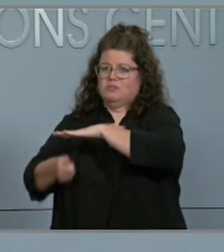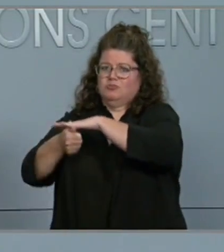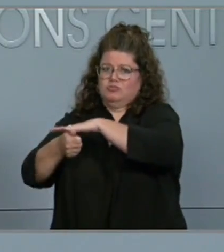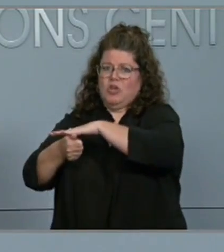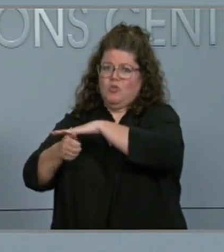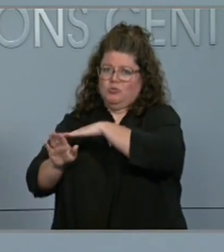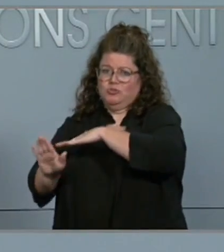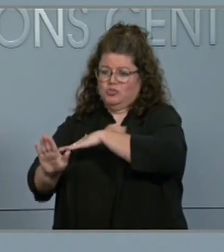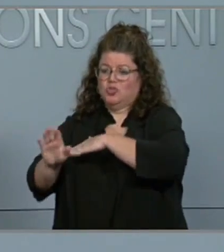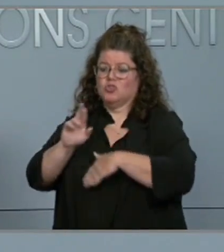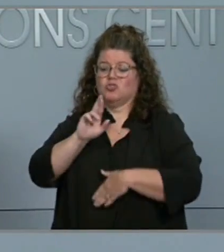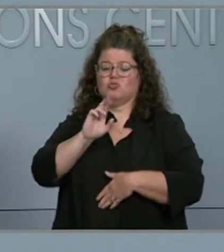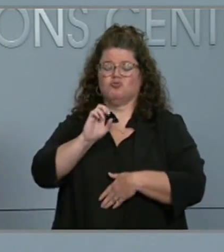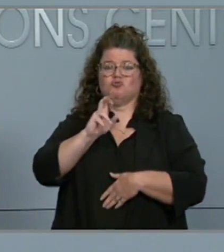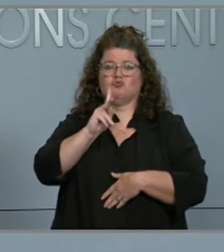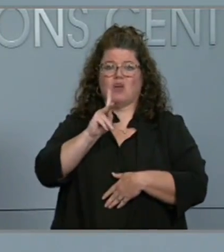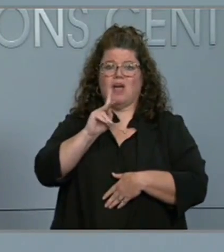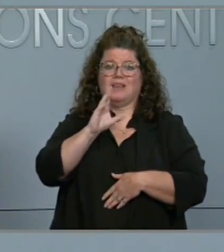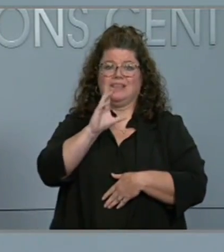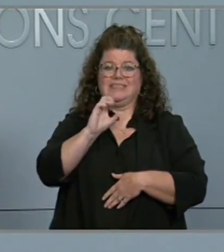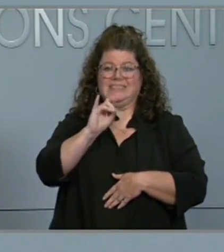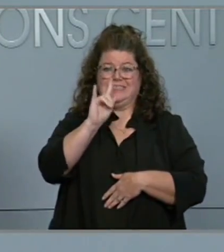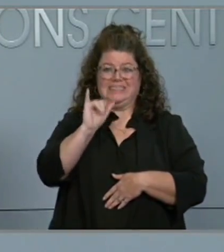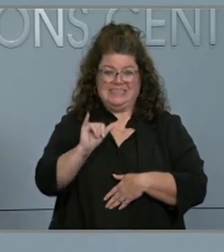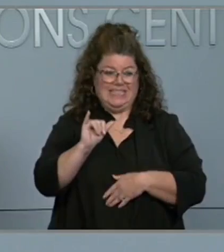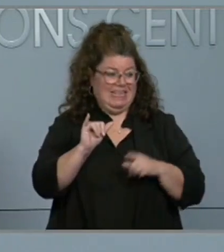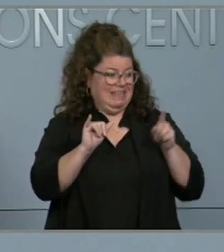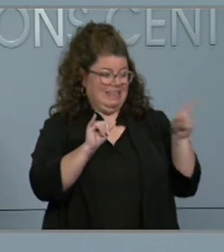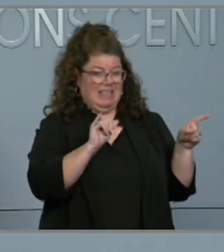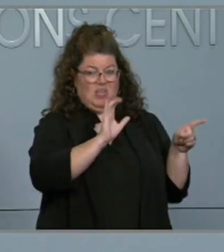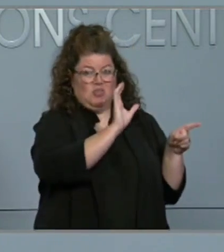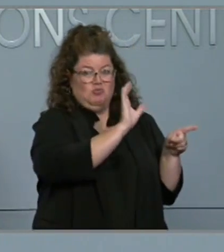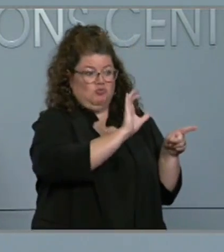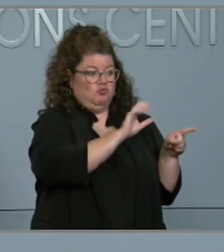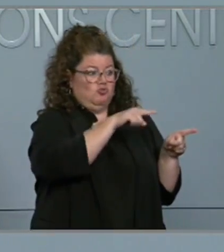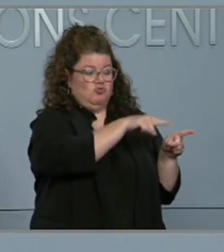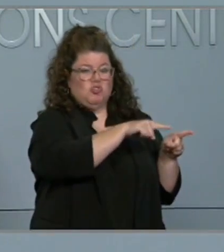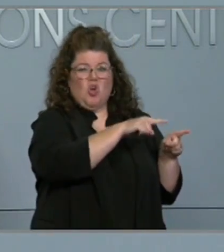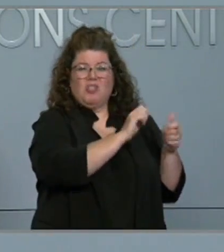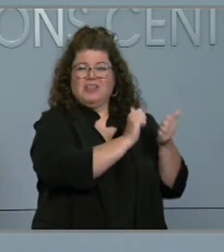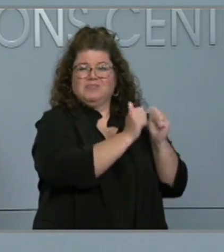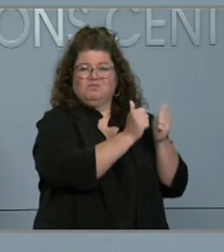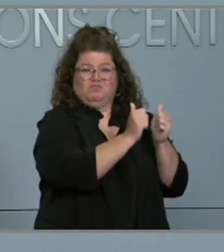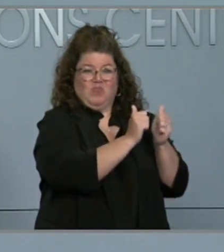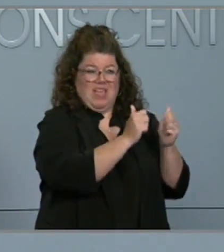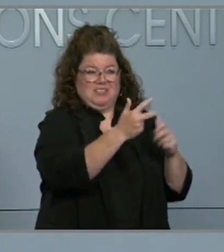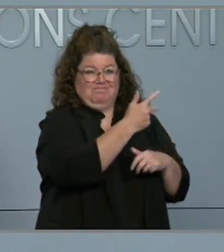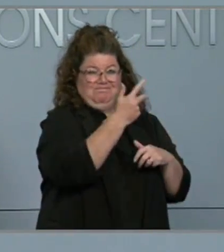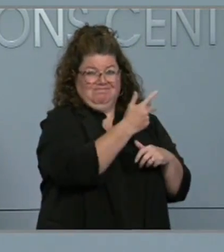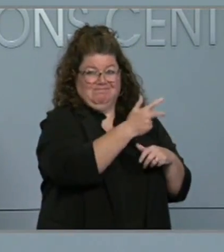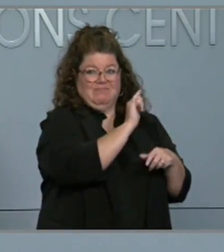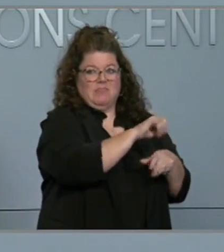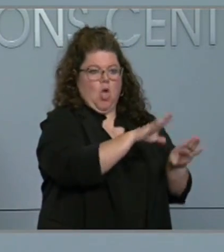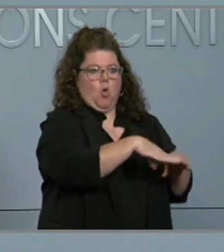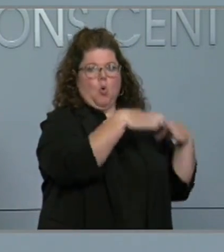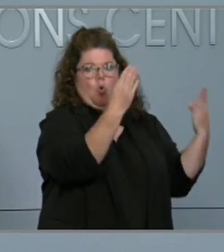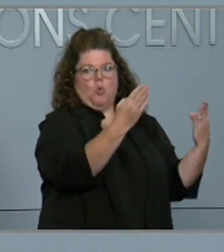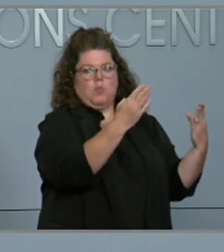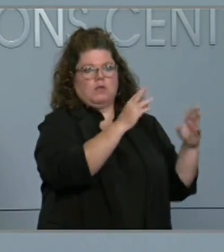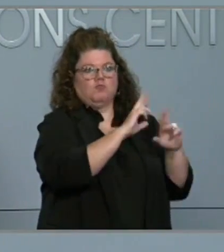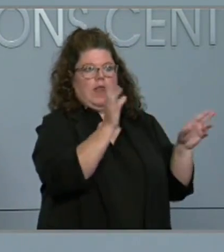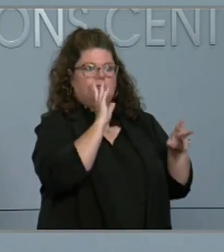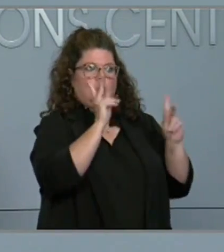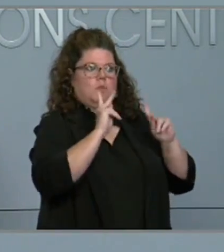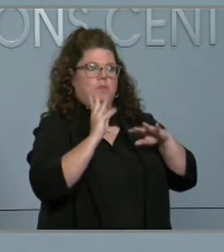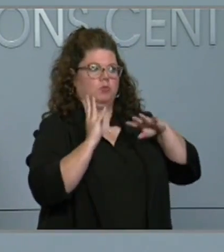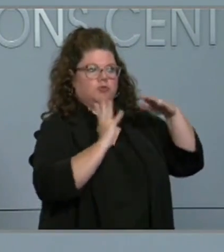and the Rock City Campground at the Charlotte Motor Speedway remains open for hurricane evacuees as well. We continue collaboration with